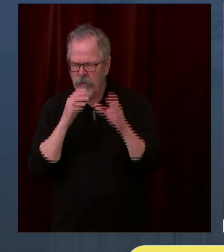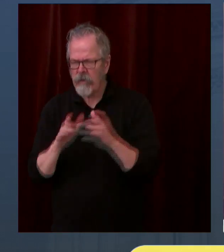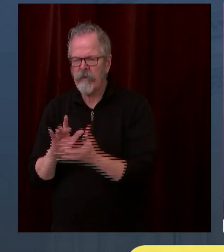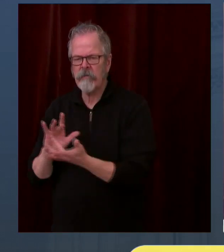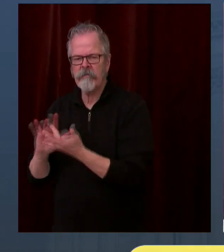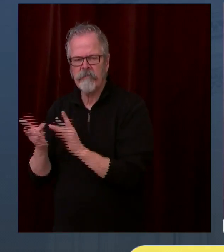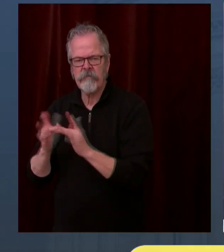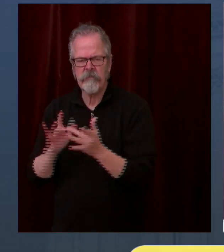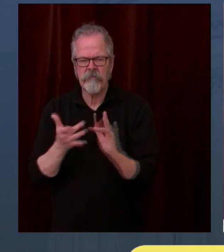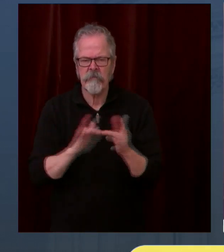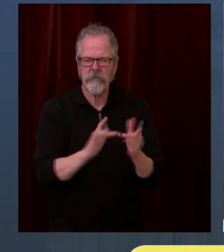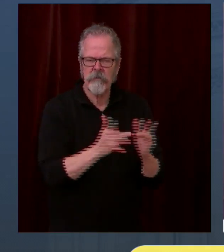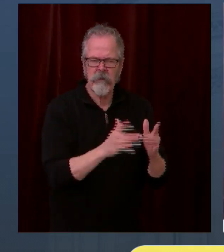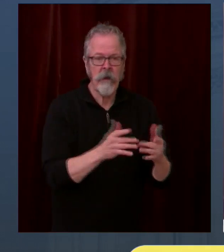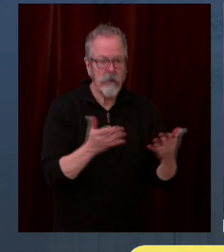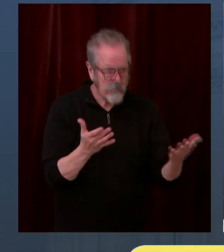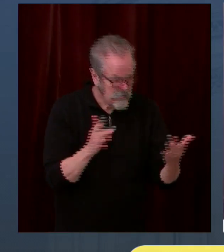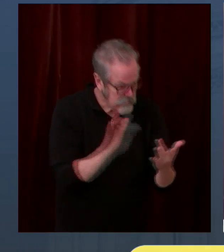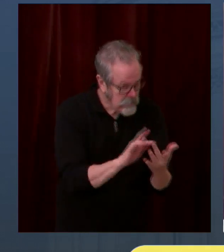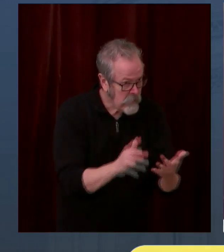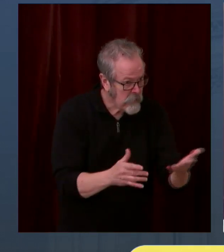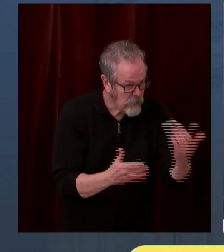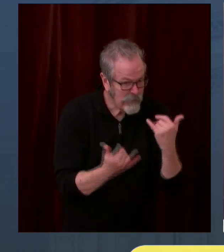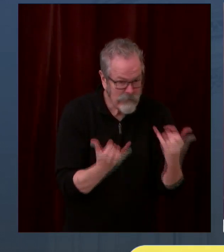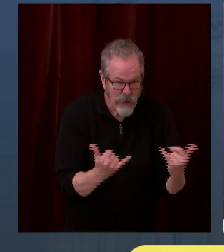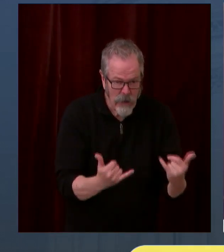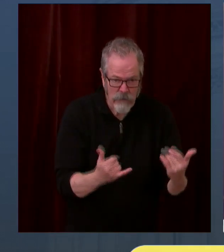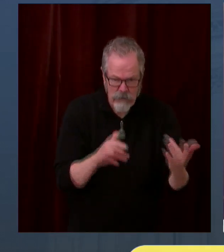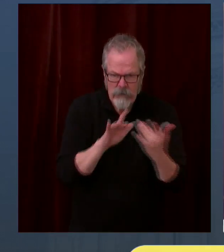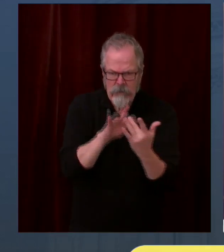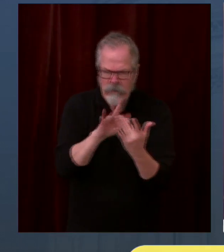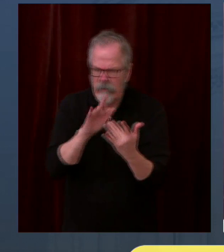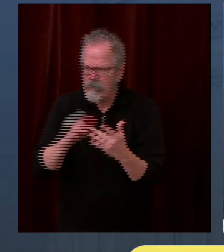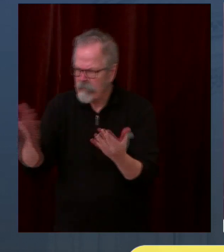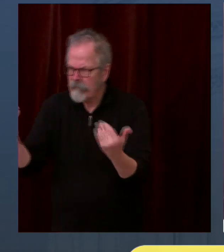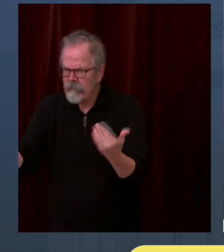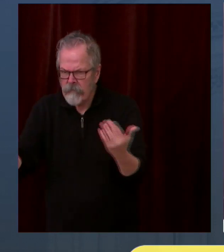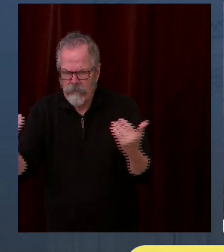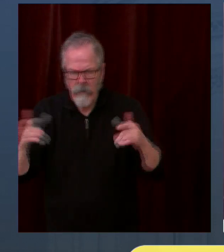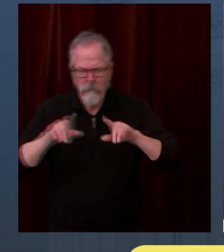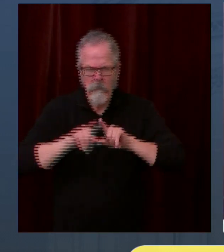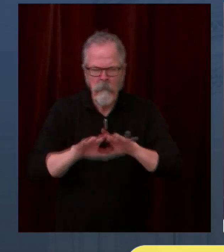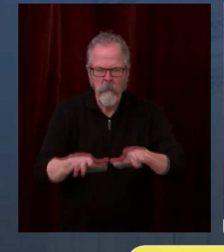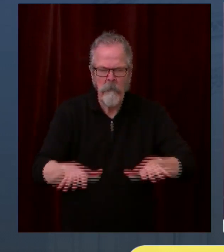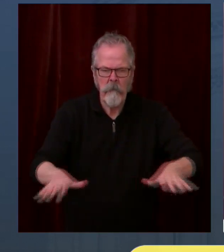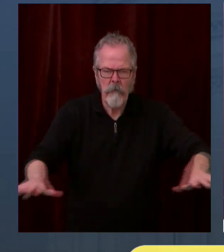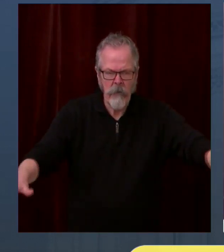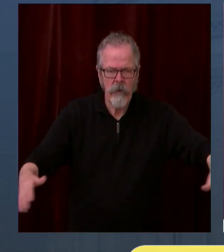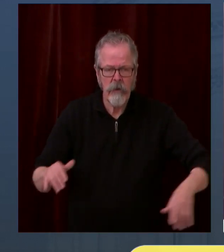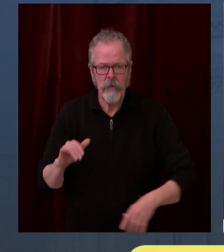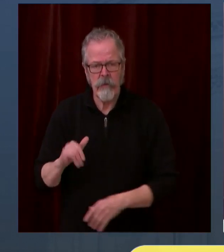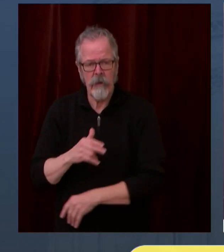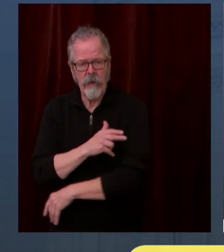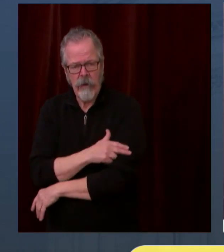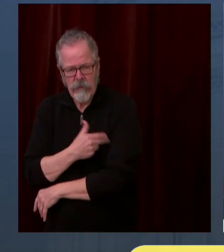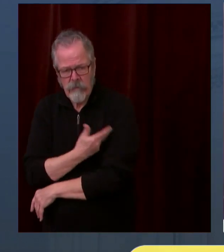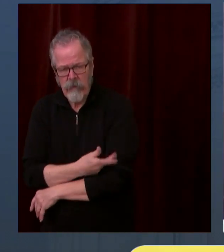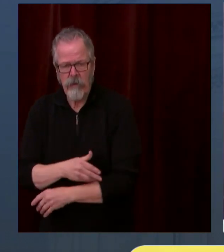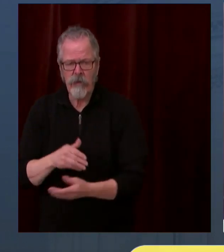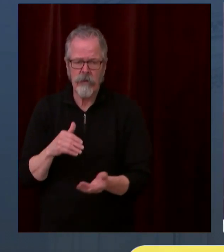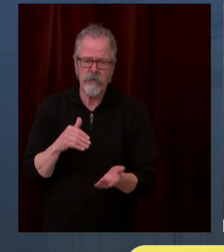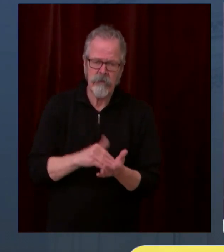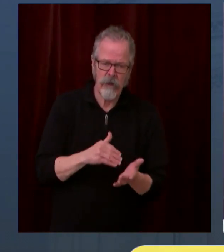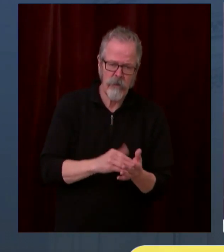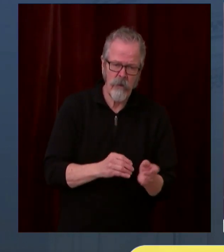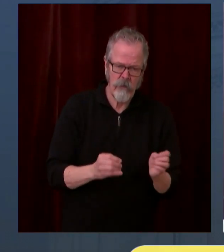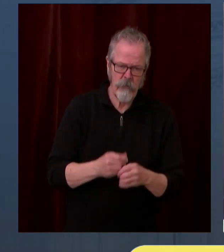so that they know that, hey, we've got vaccine, we've got appointments, we want to get you in. Some of those will be electronic, some of those will be by phone,